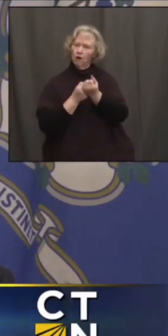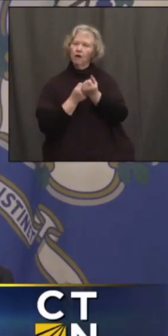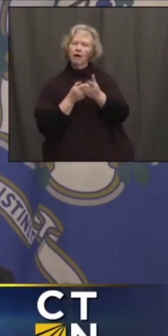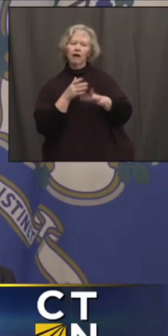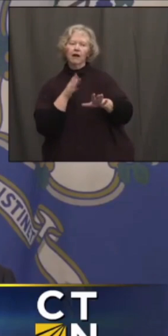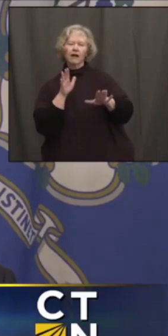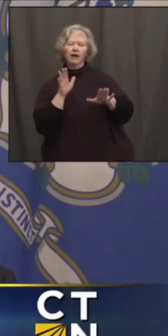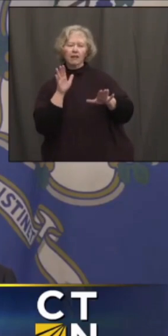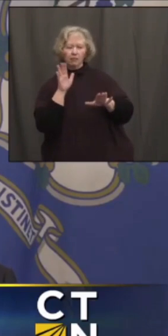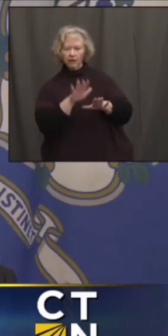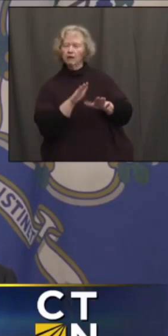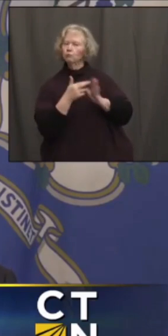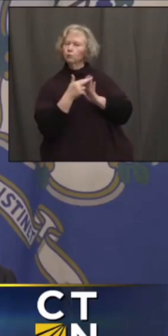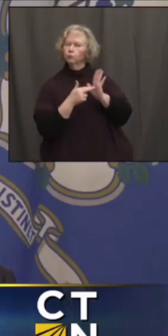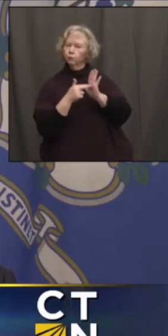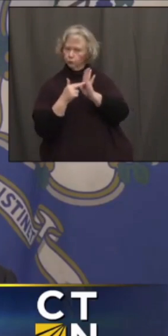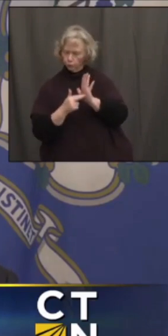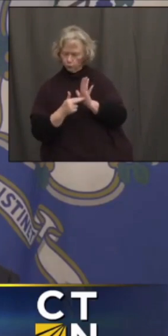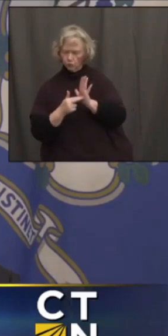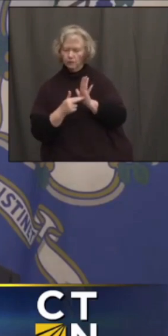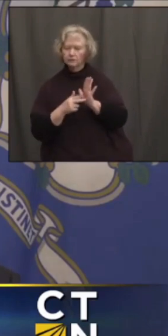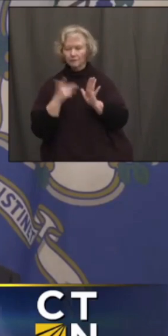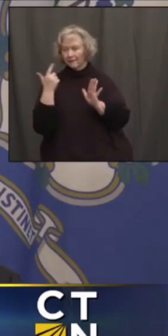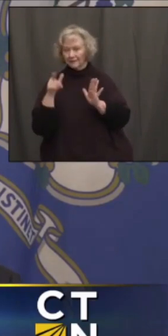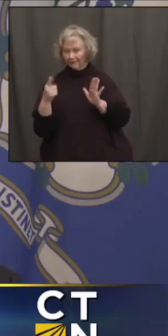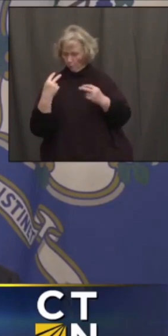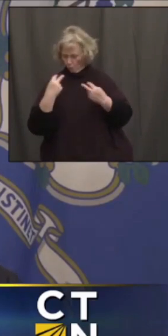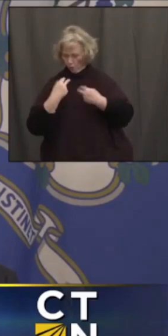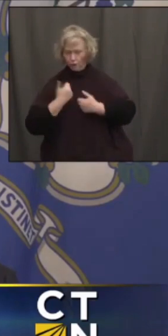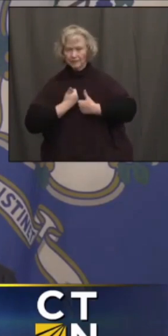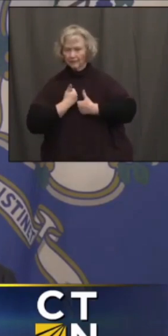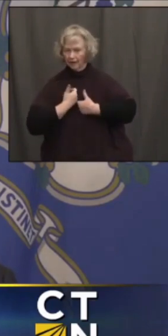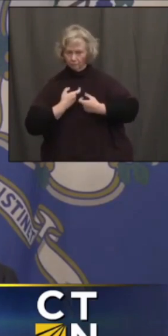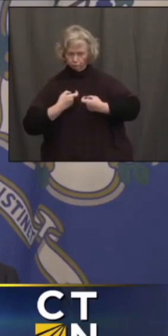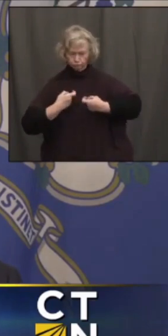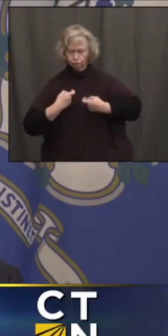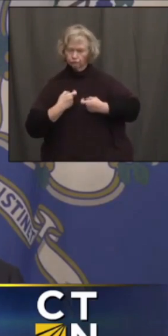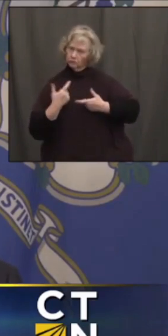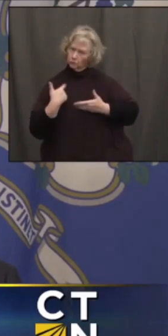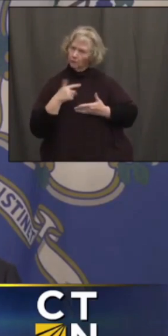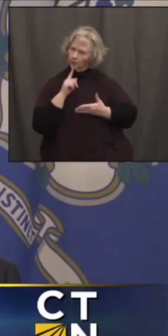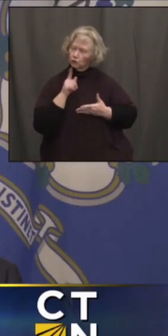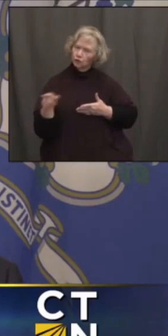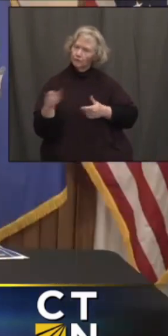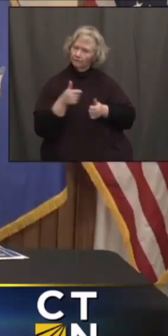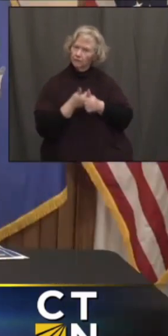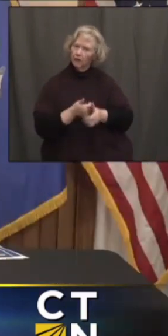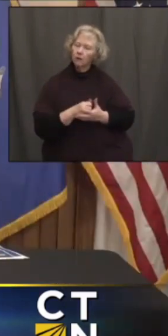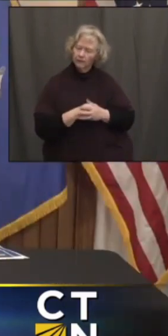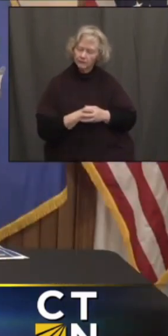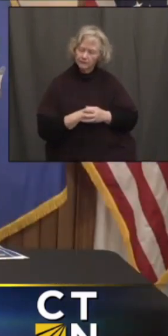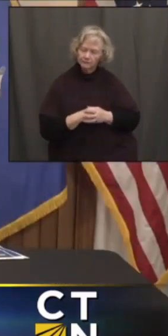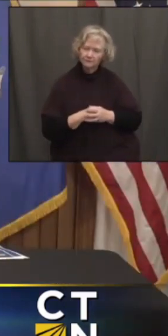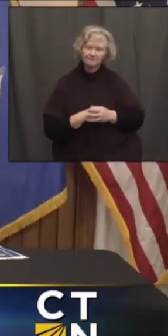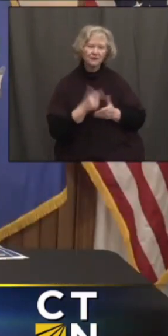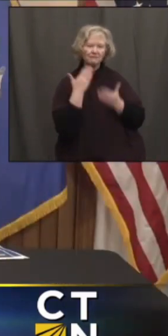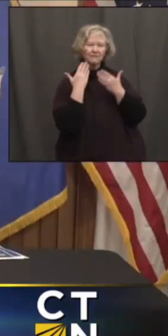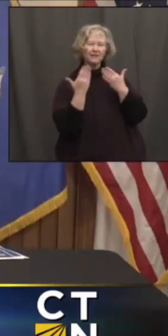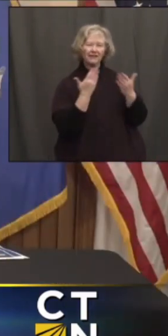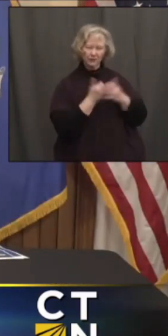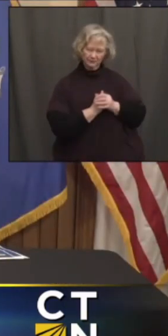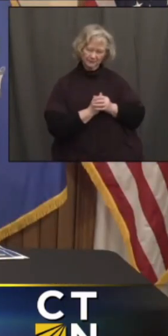-enforcing primarily. And he wanted to make sure that whatever rules we had would be enforced. Thank you all.